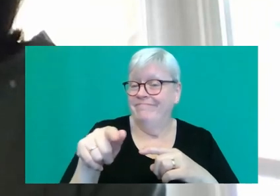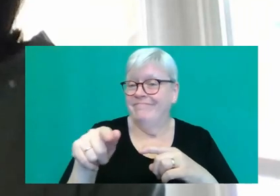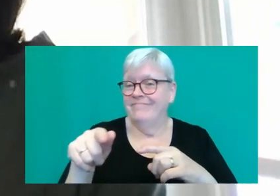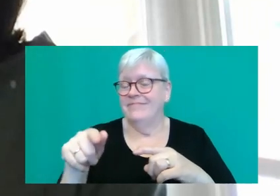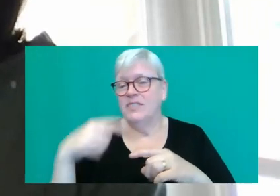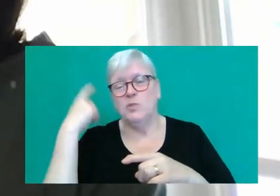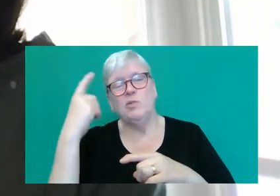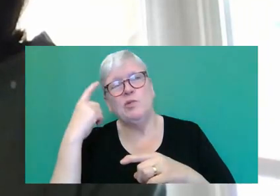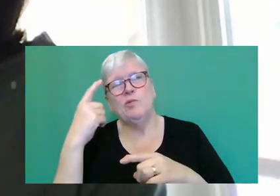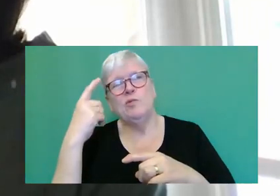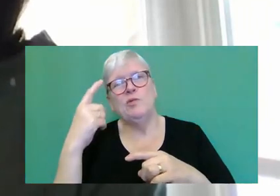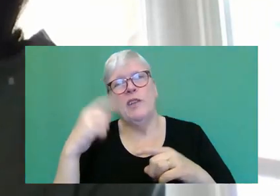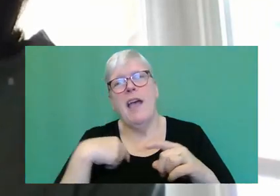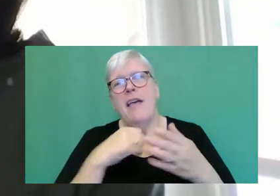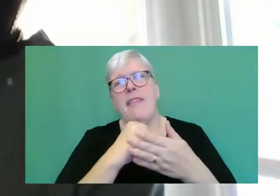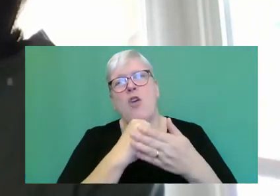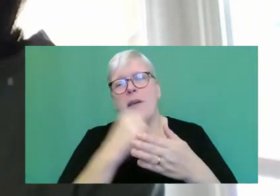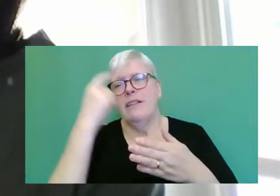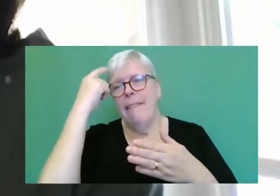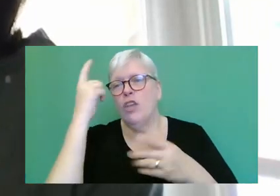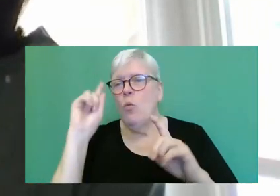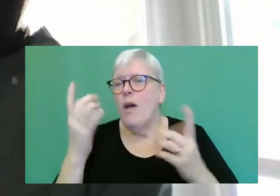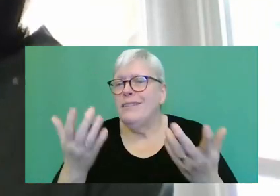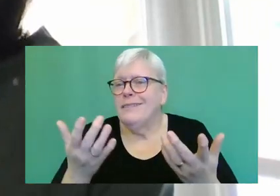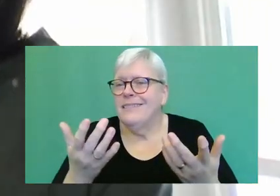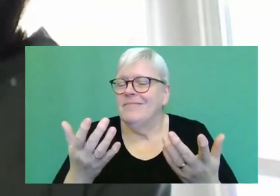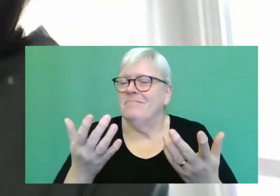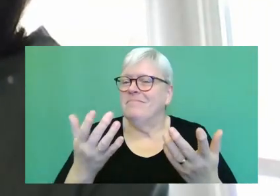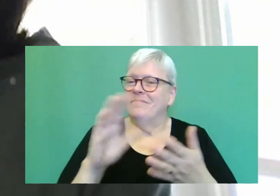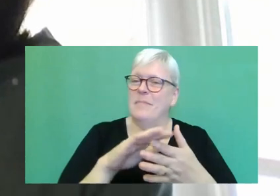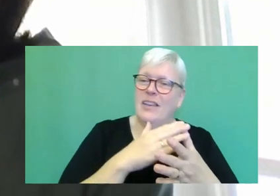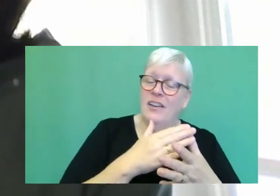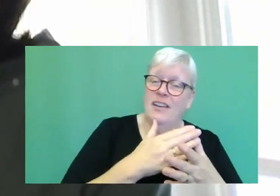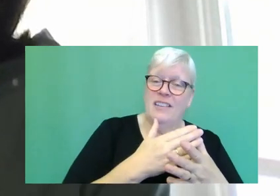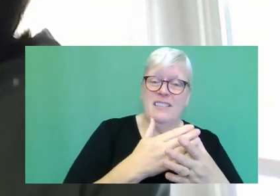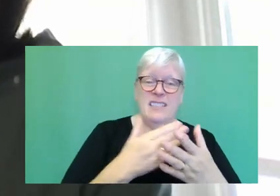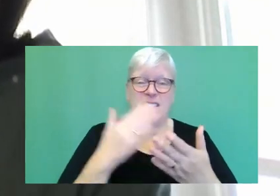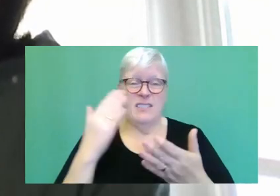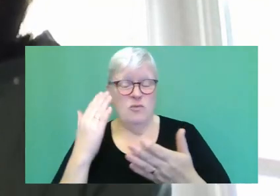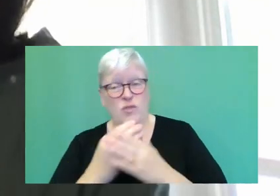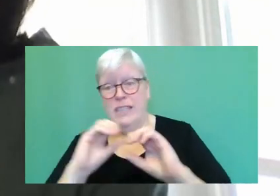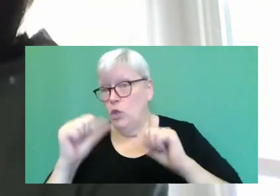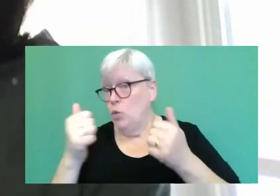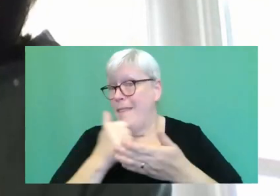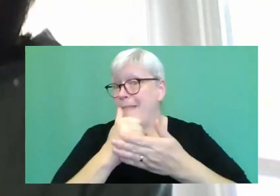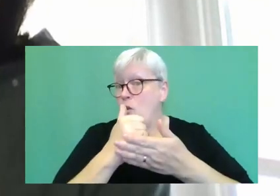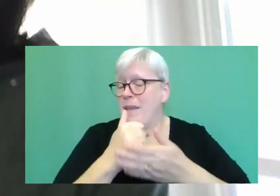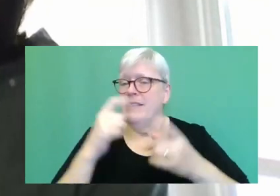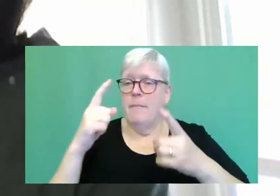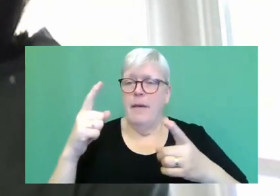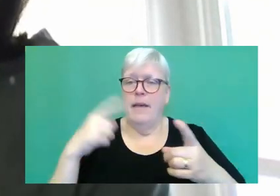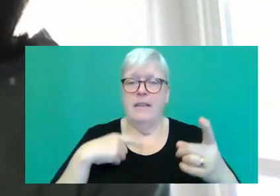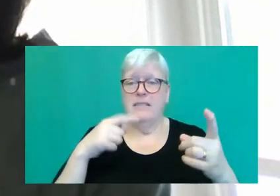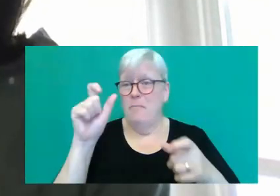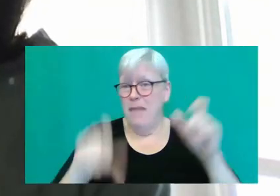going through my therapist mind? Because I mean, she's, she's a rich, she's a really good therapist, but of course, therapists are people too.